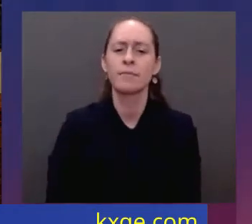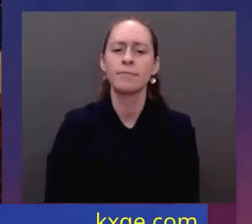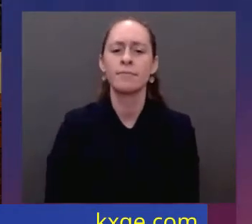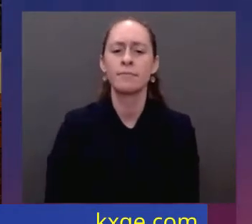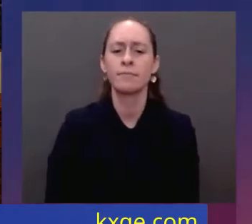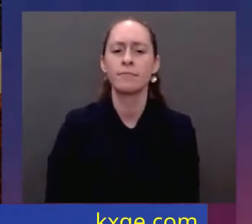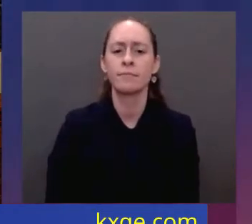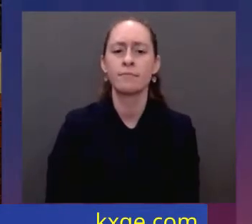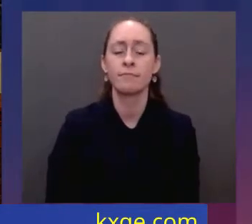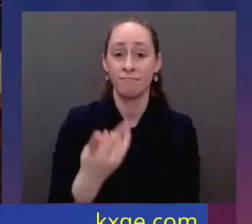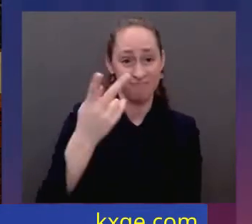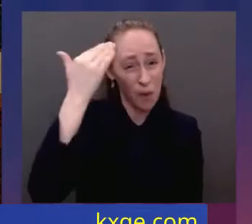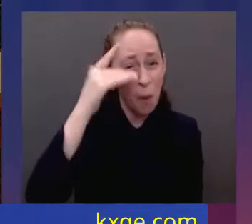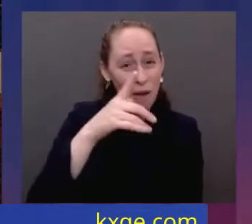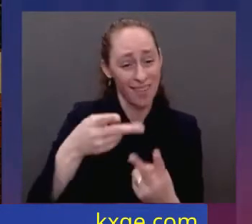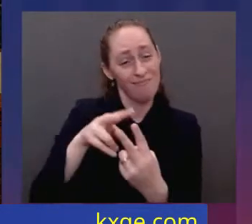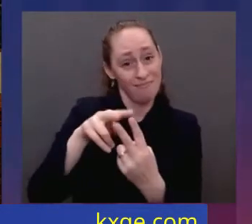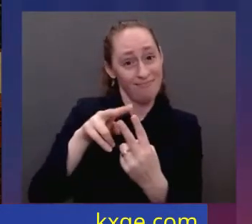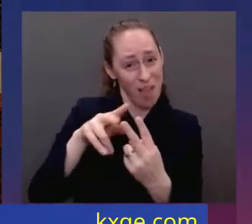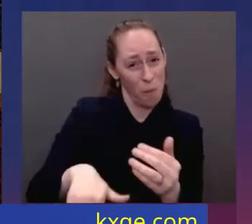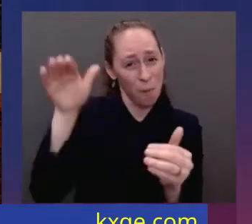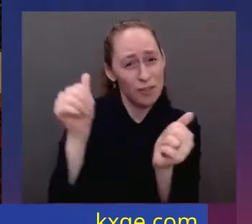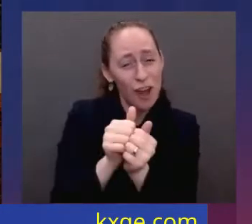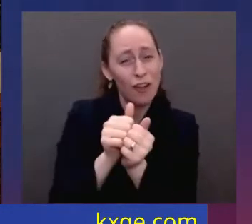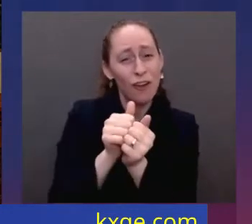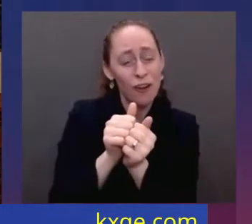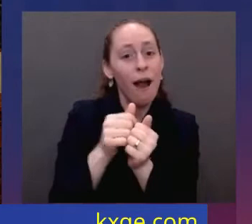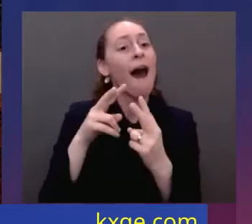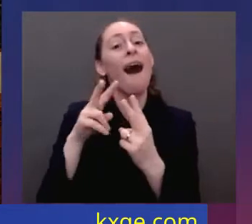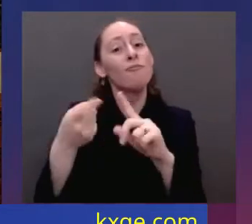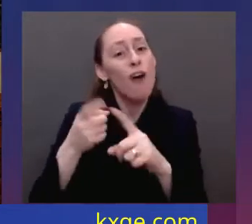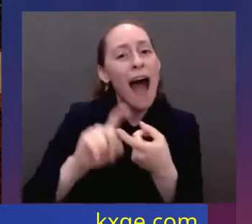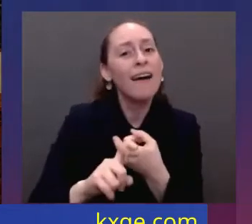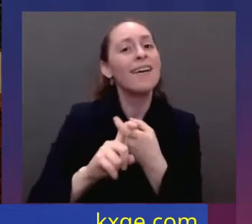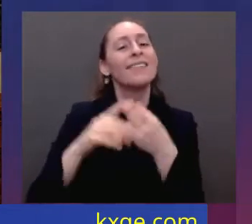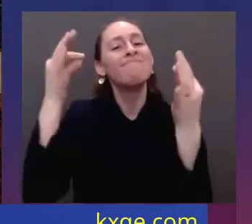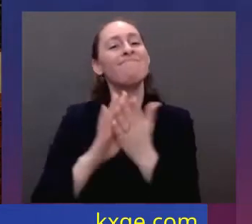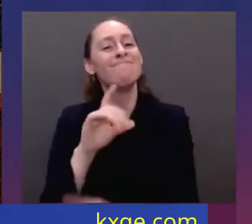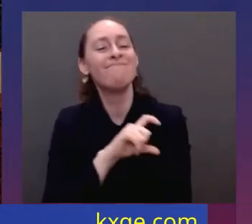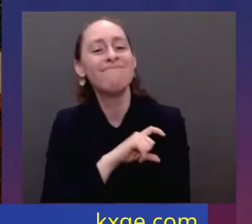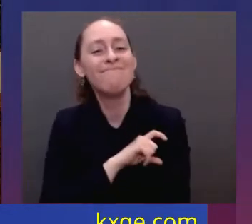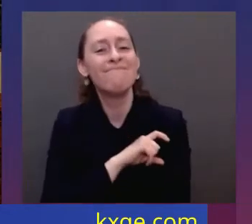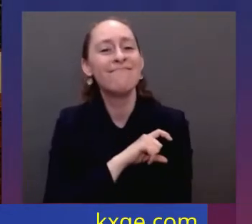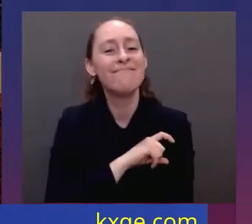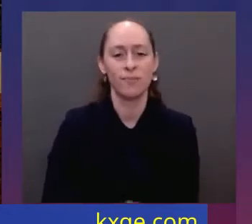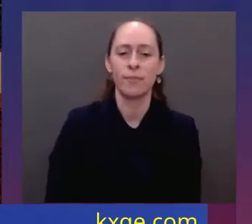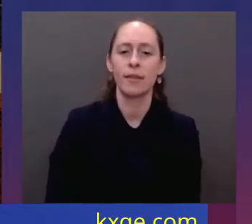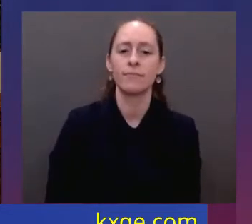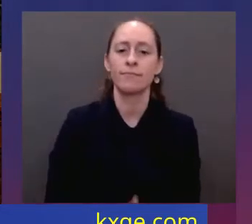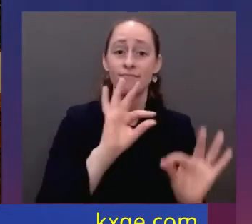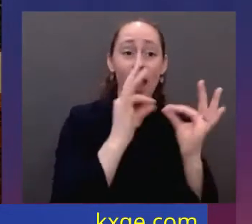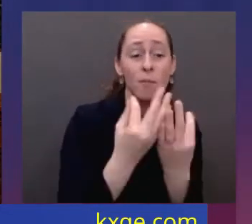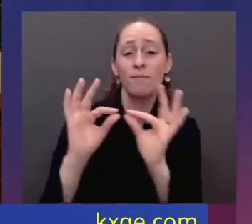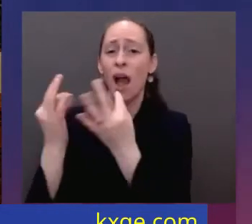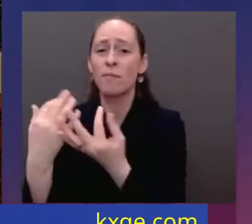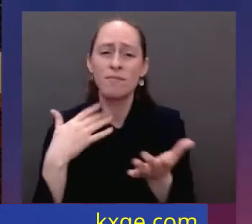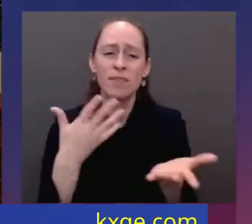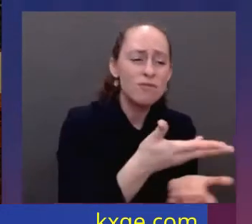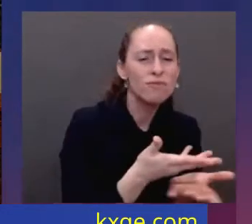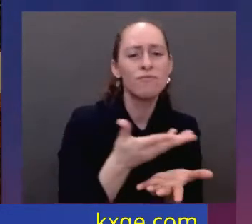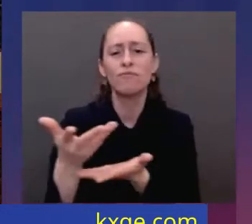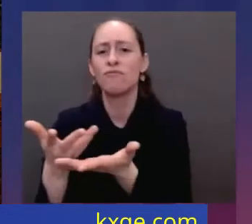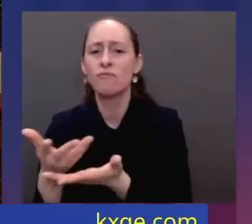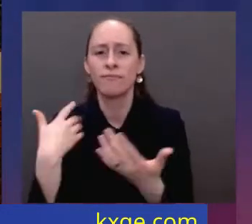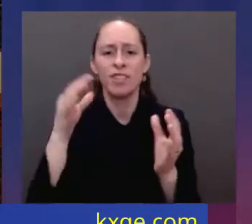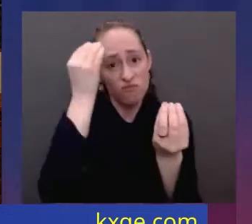that they later chose to patrol as police officers. I spoke with their families and I told them that they were forever in debt for their sacrifices and